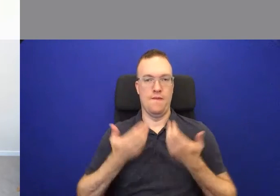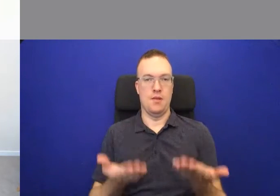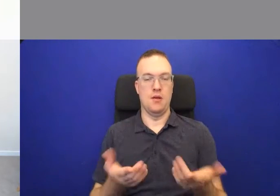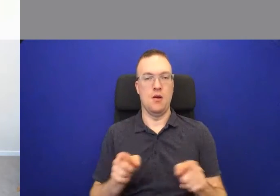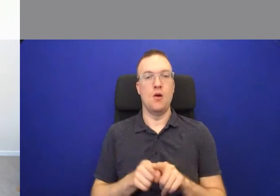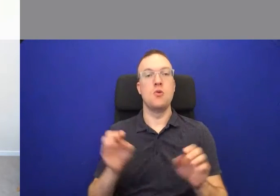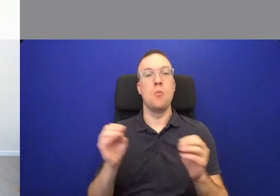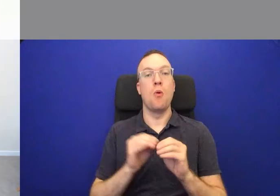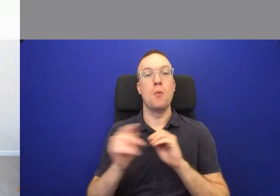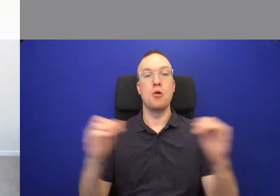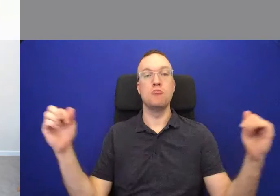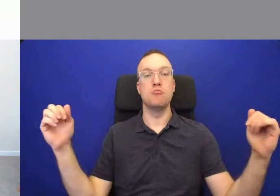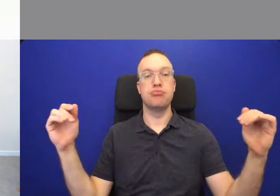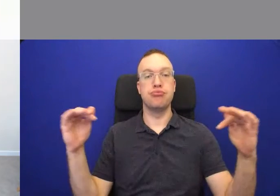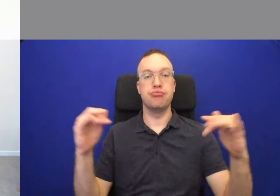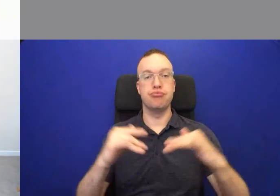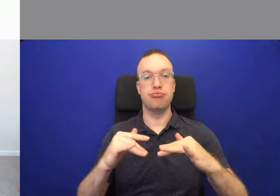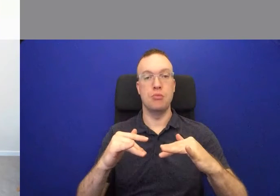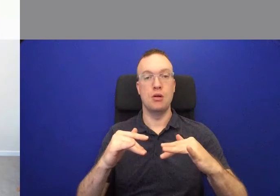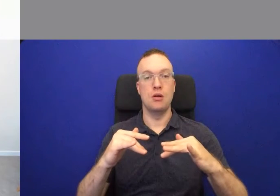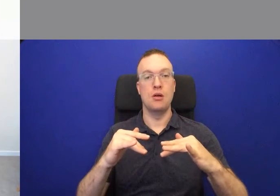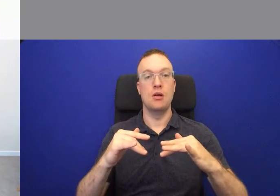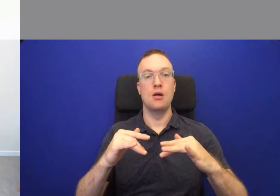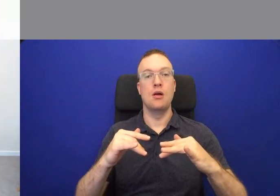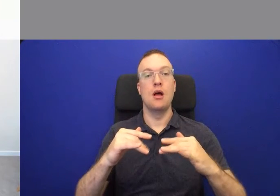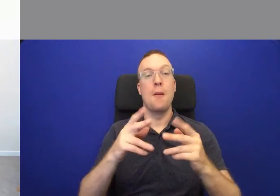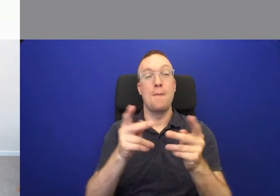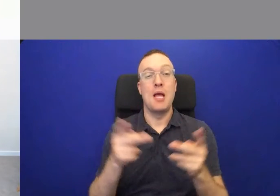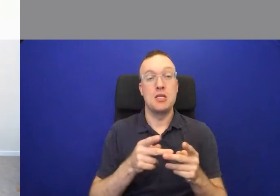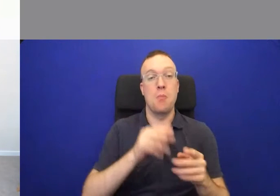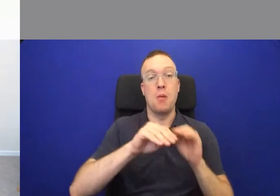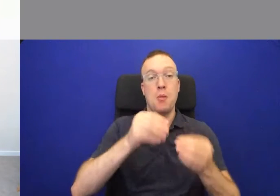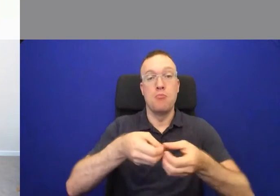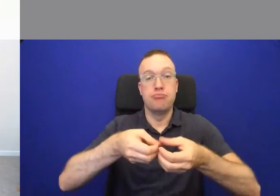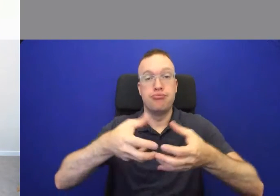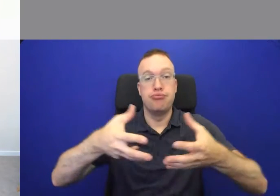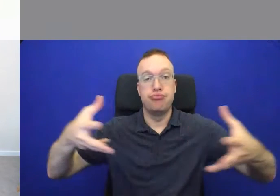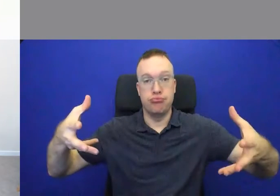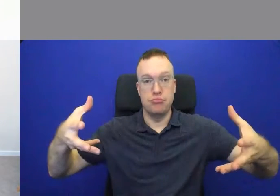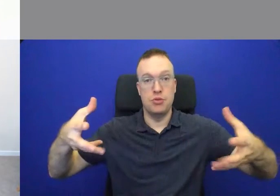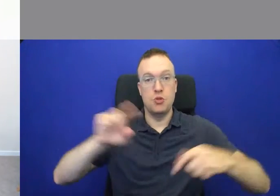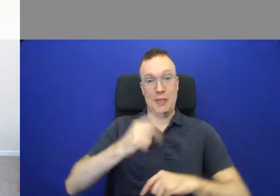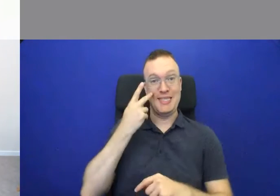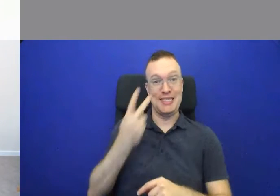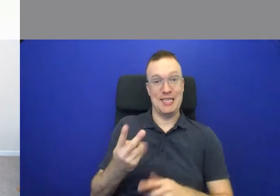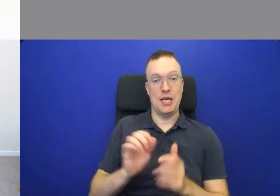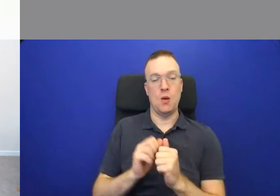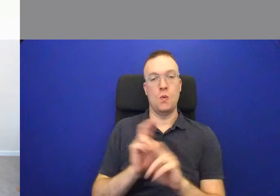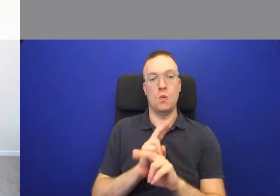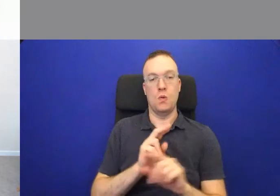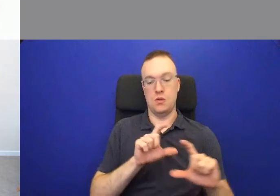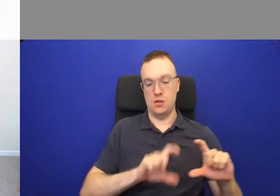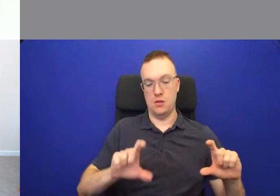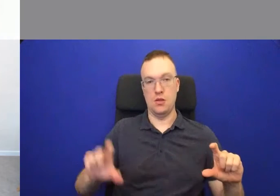people move into the city they begin filling in space. And we can see, by using Southwark as a model,